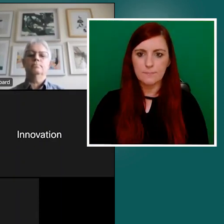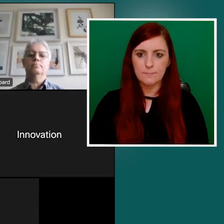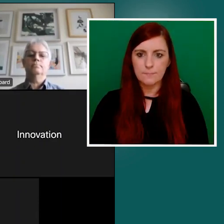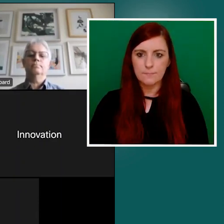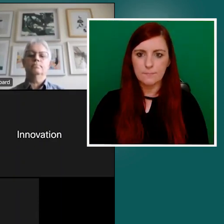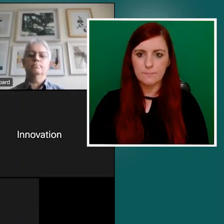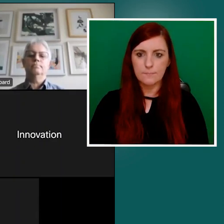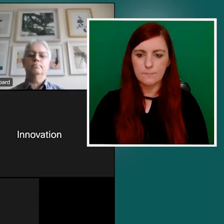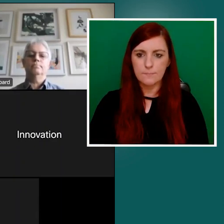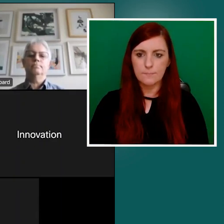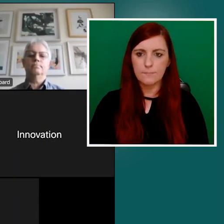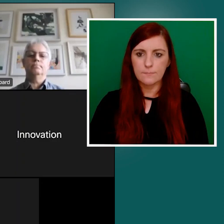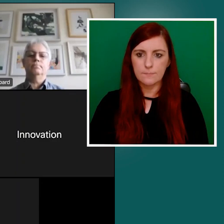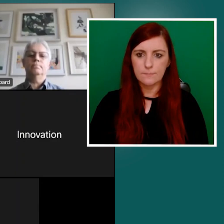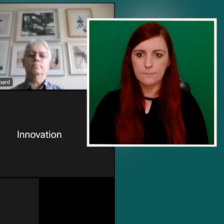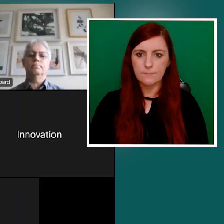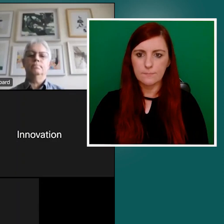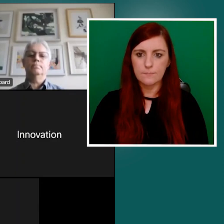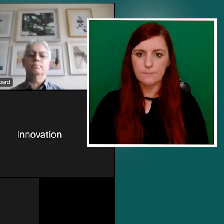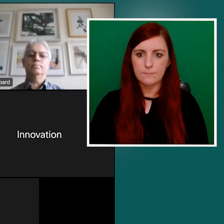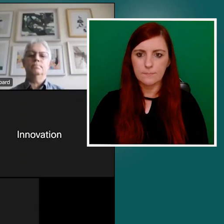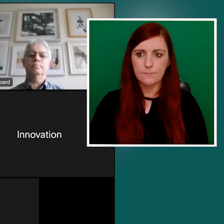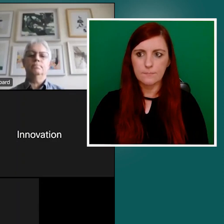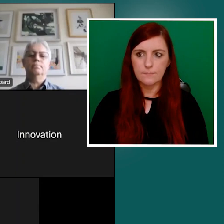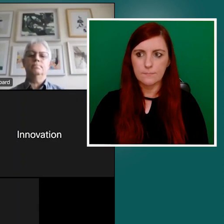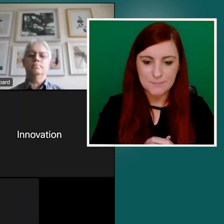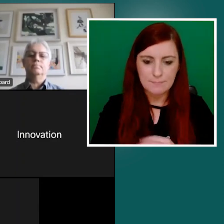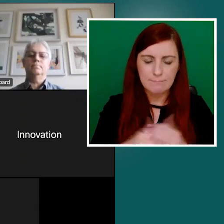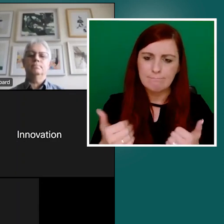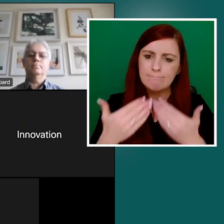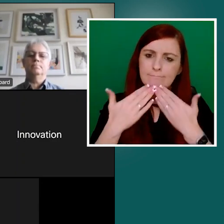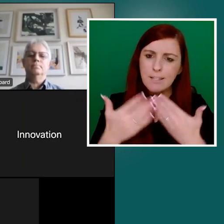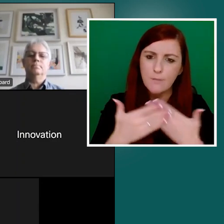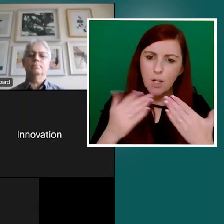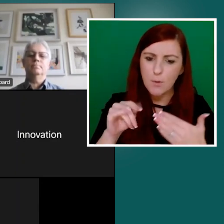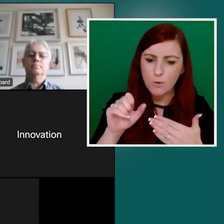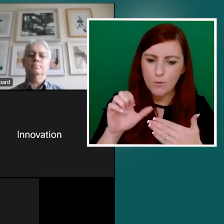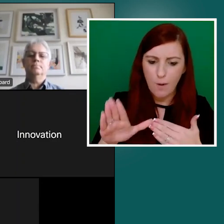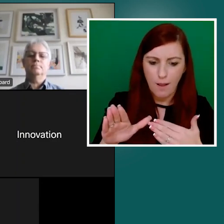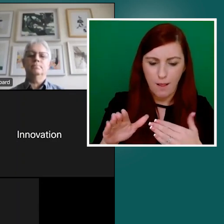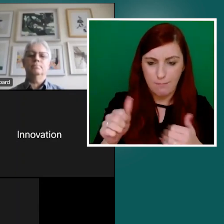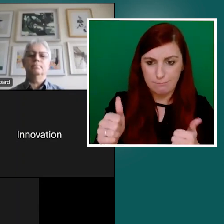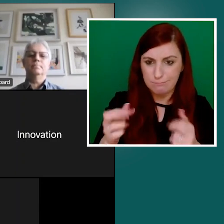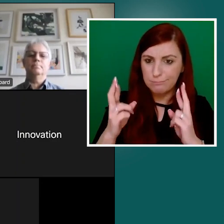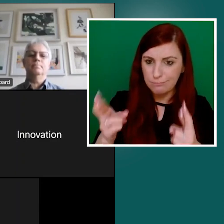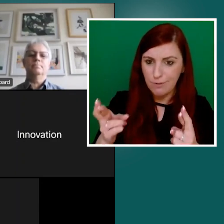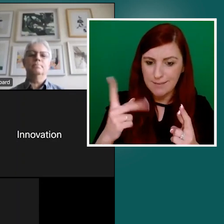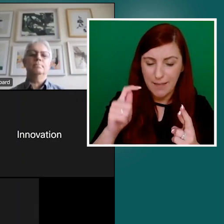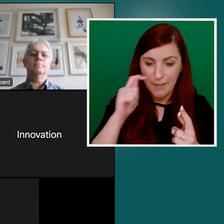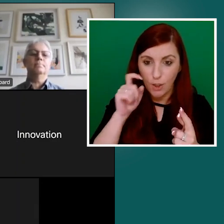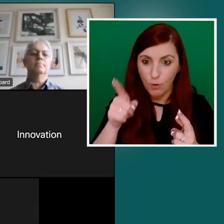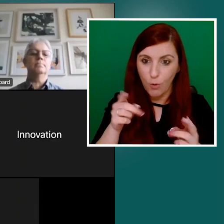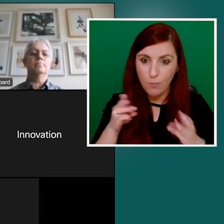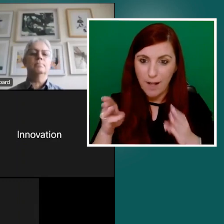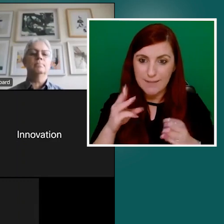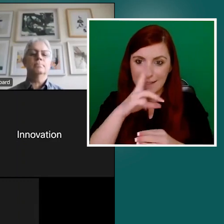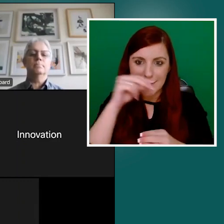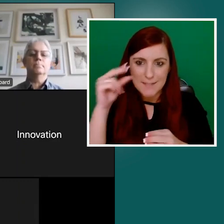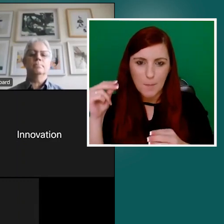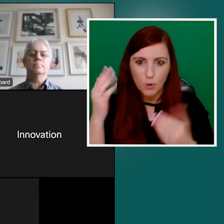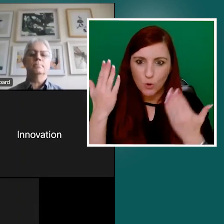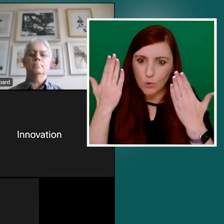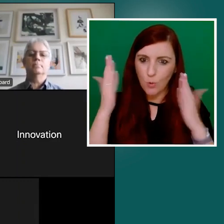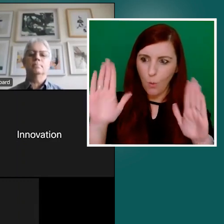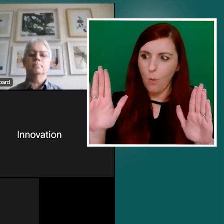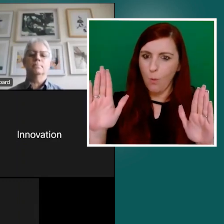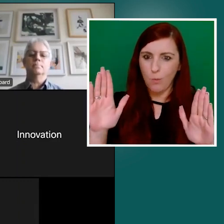Thanks very much, Donald. Yeah, and I think your practical examples are what really bring the day to life for us, because, I mean, these things can be a